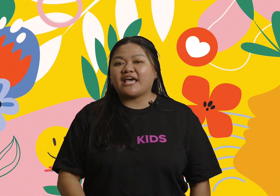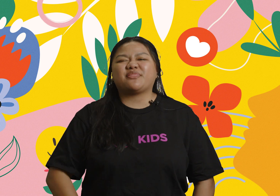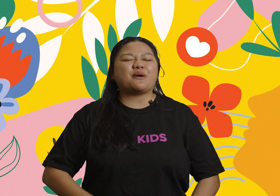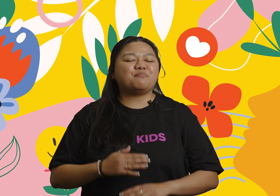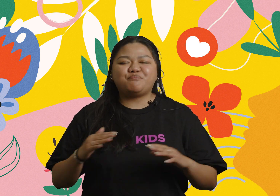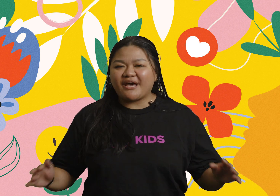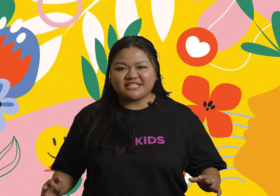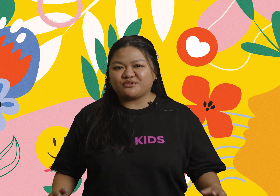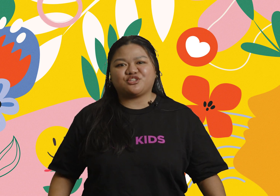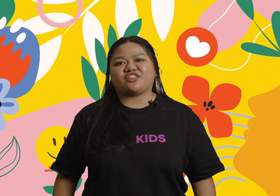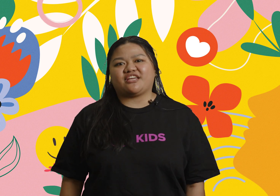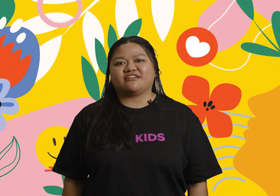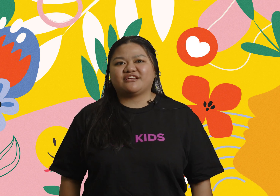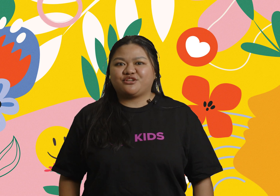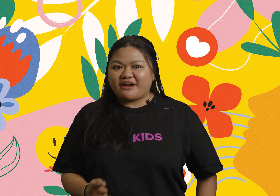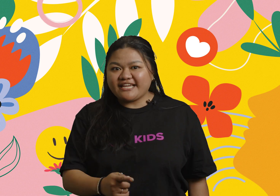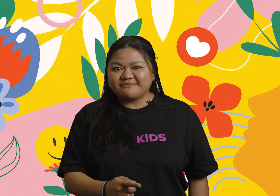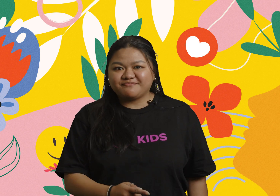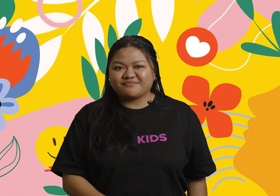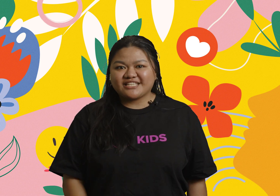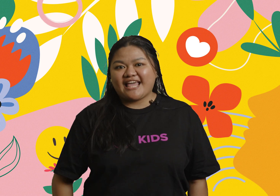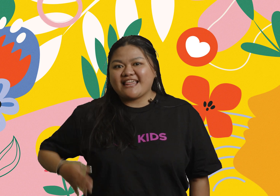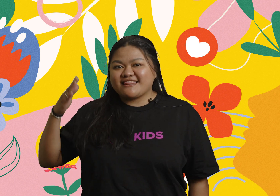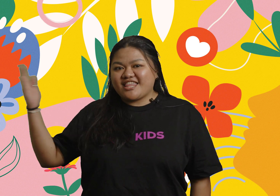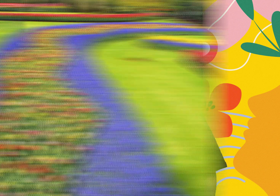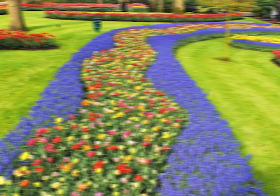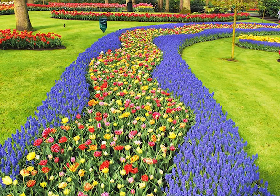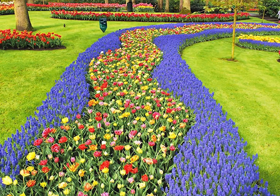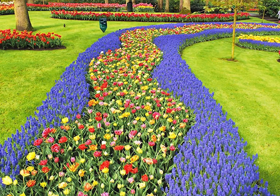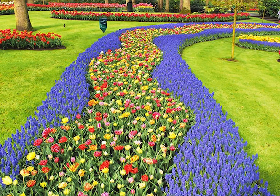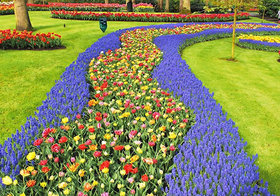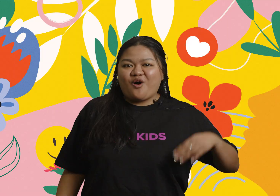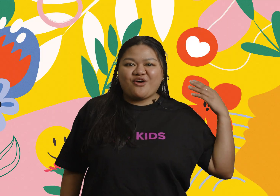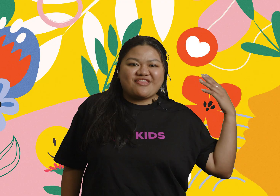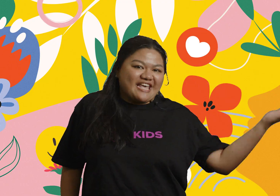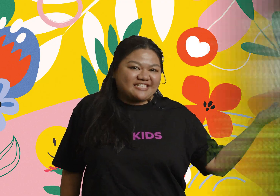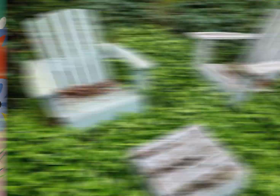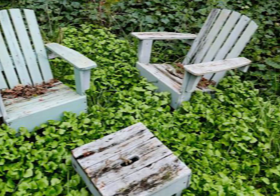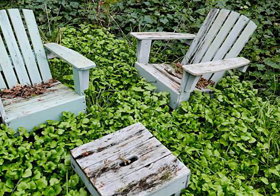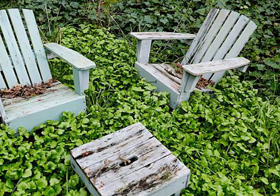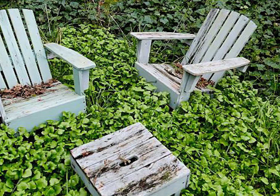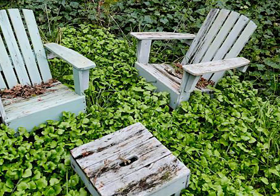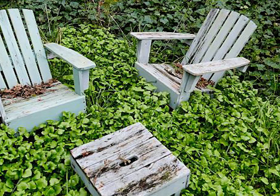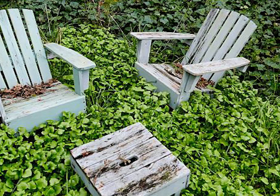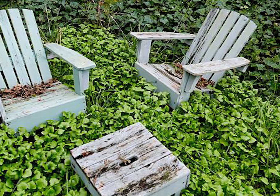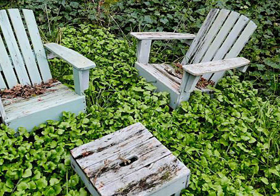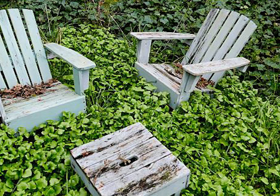choose the best one you think. You ready? This or this?